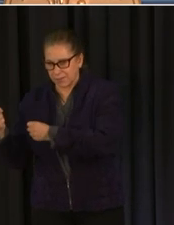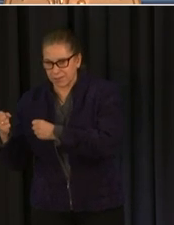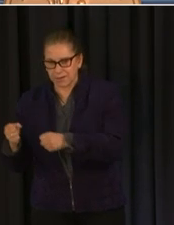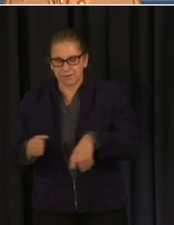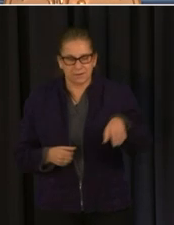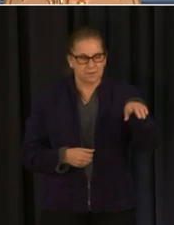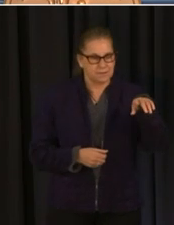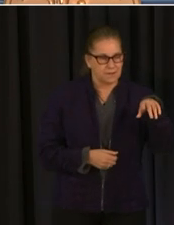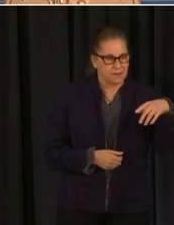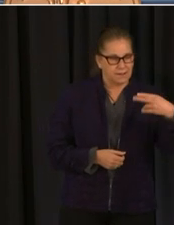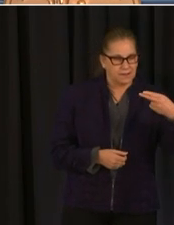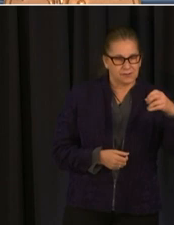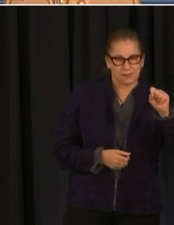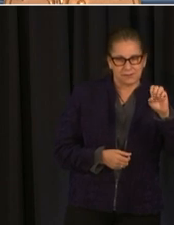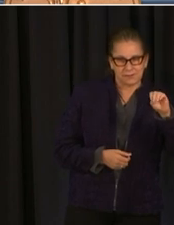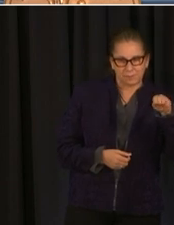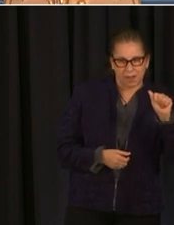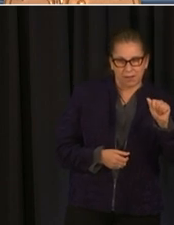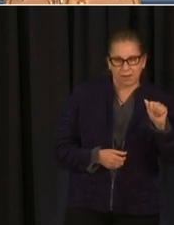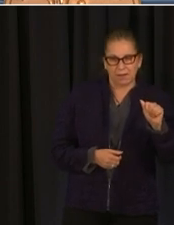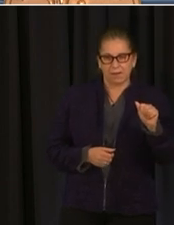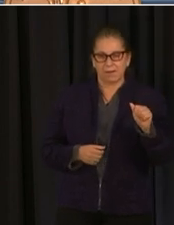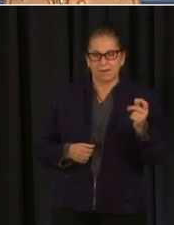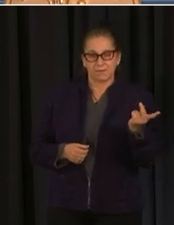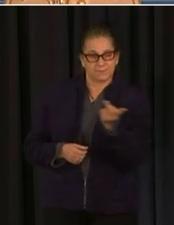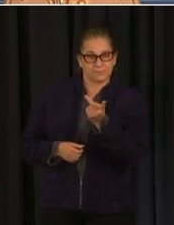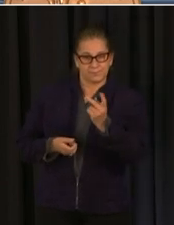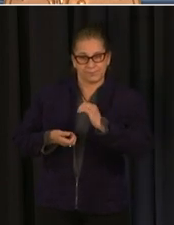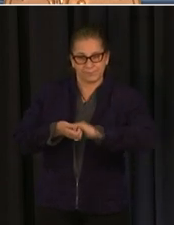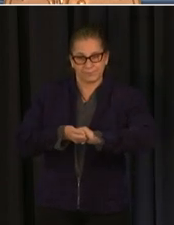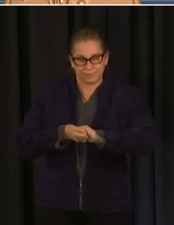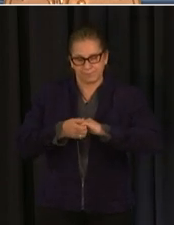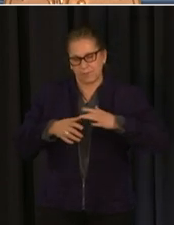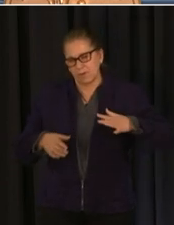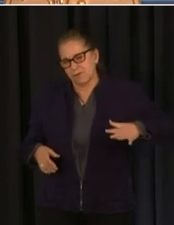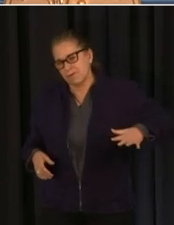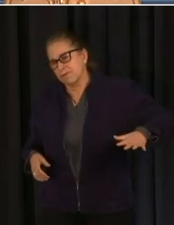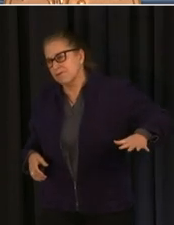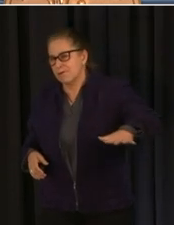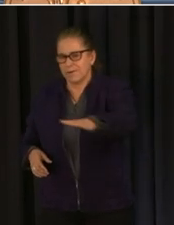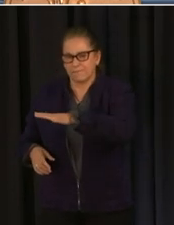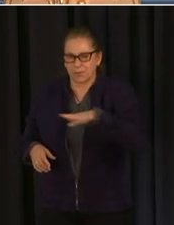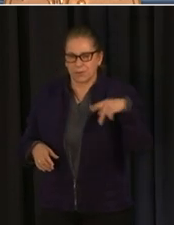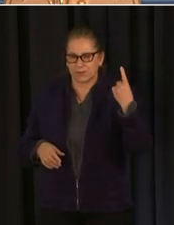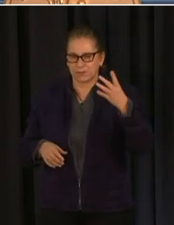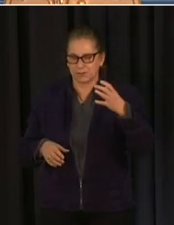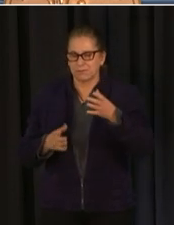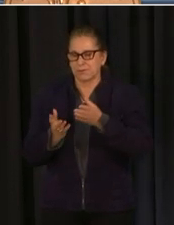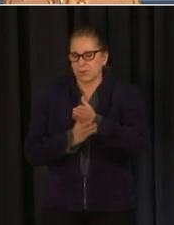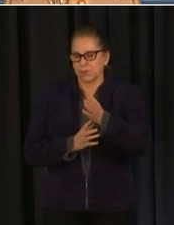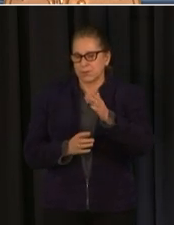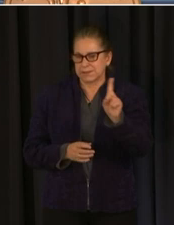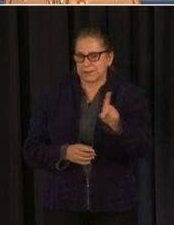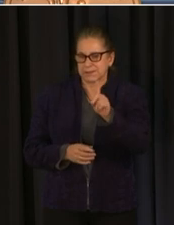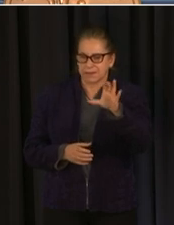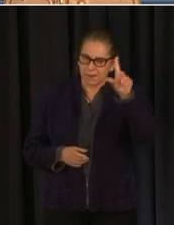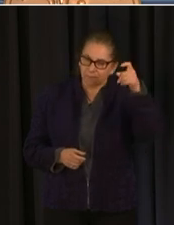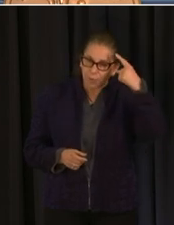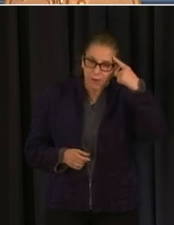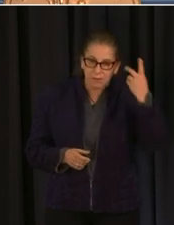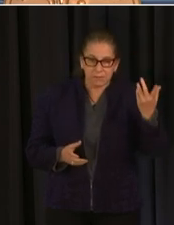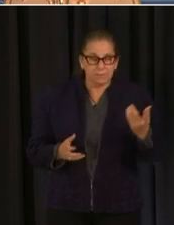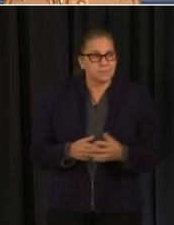worked with the entire dc government to make sure that we're putting our health system in the best posture